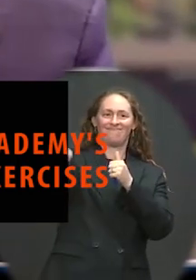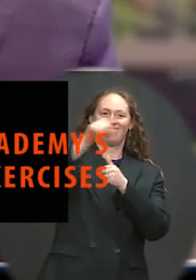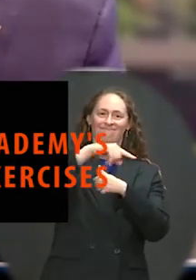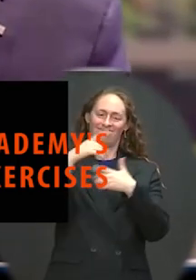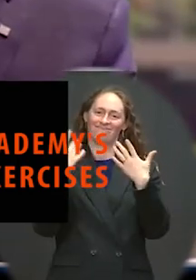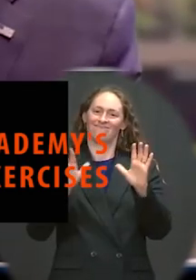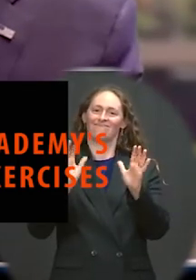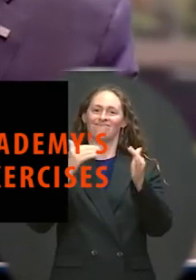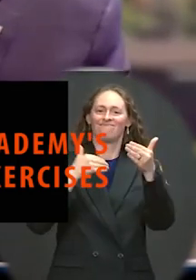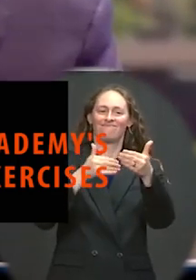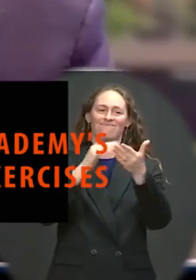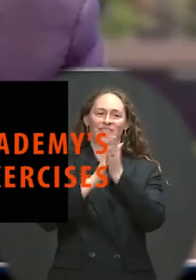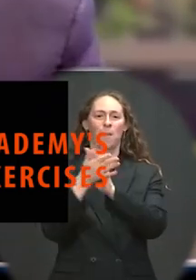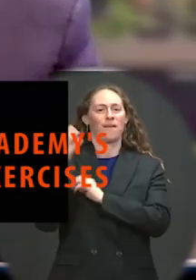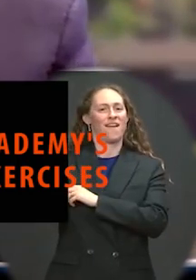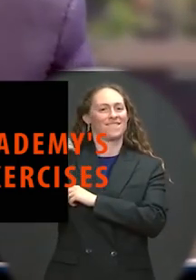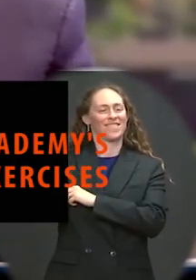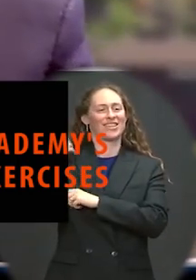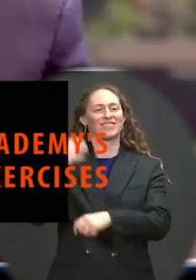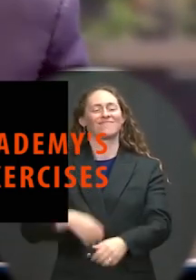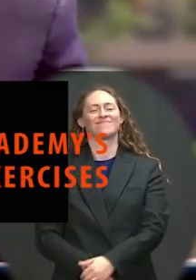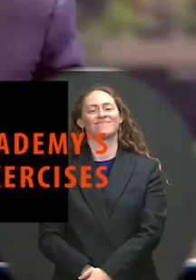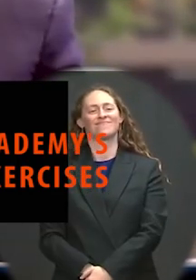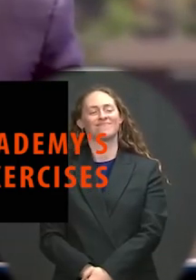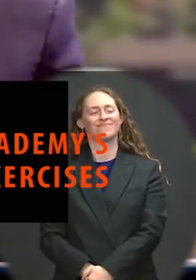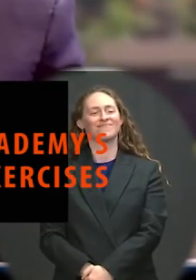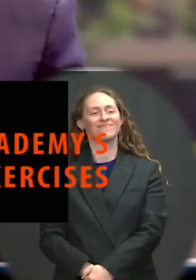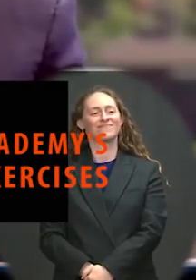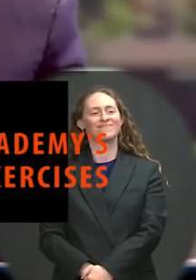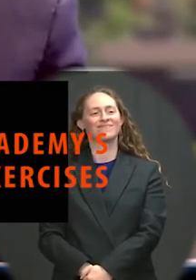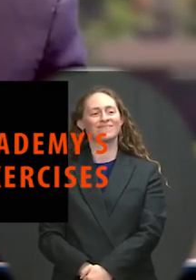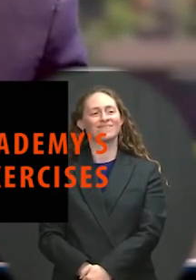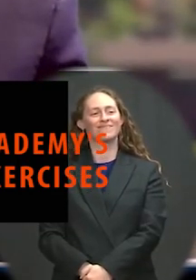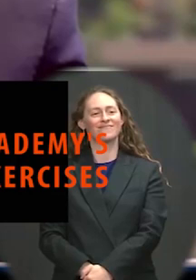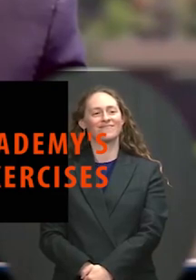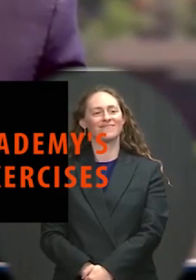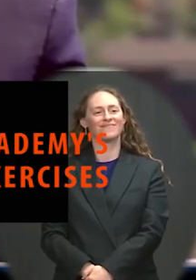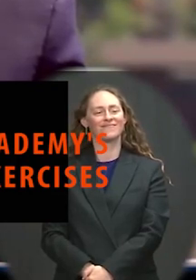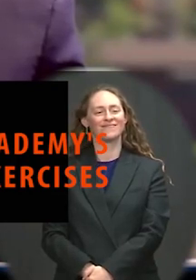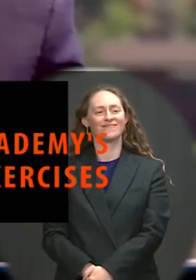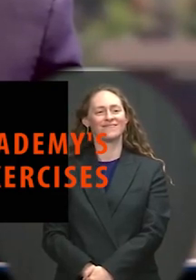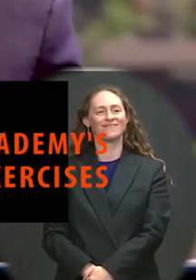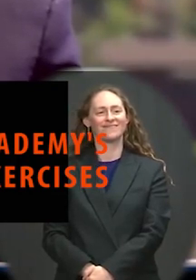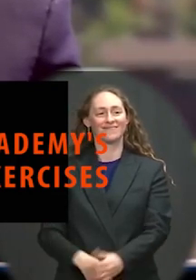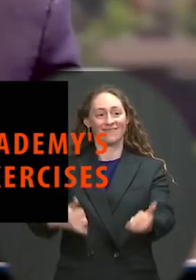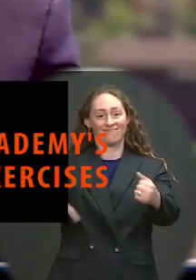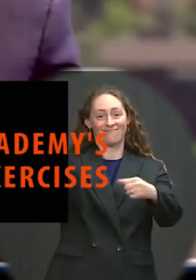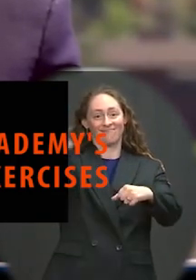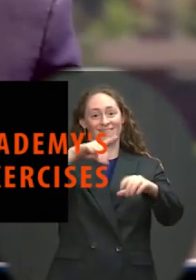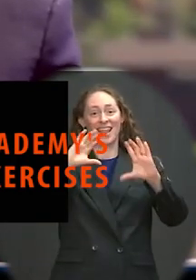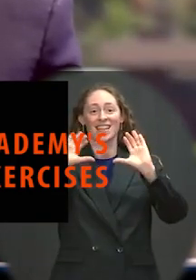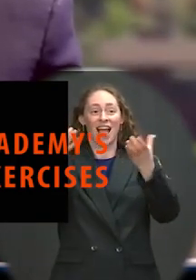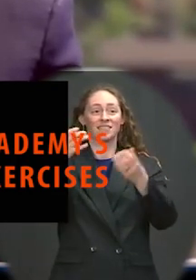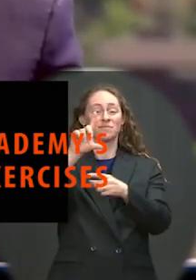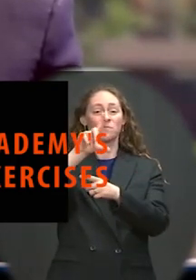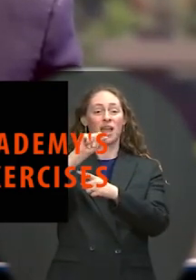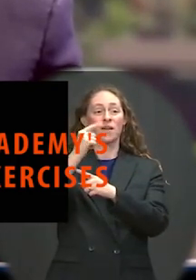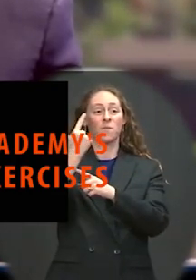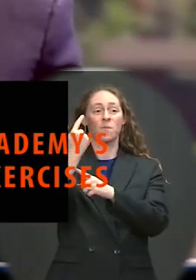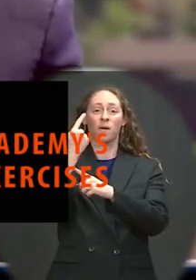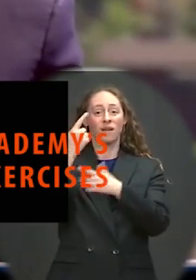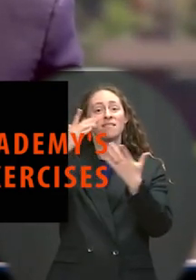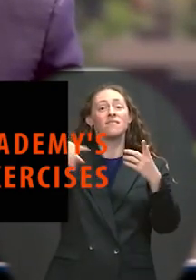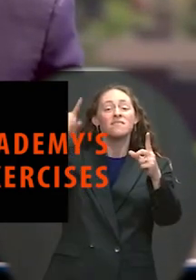doubt the Class of 21 is ready for whatever its mission may be. I know this day is doubly important to